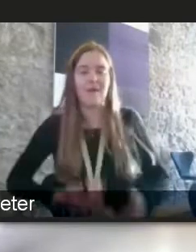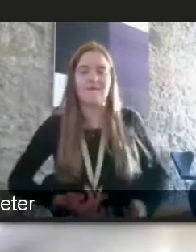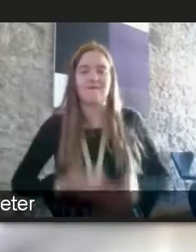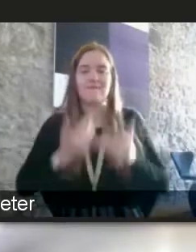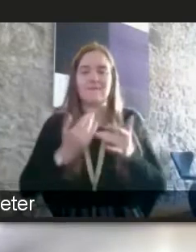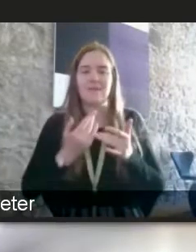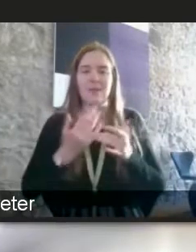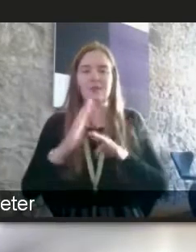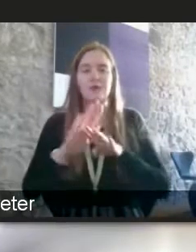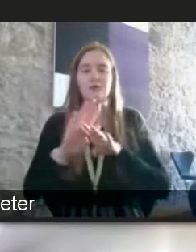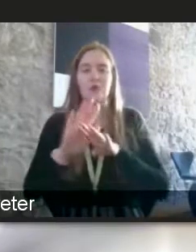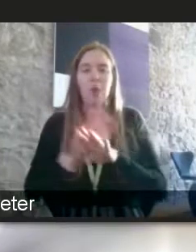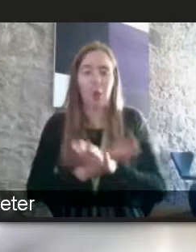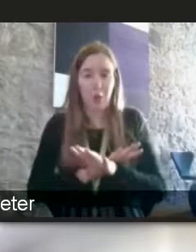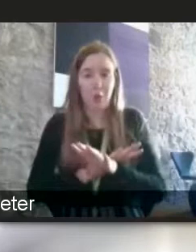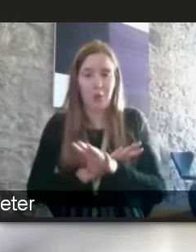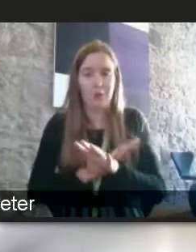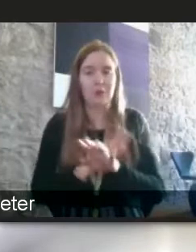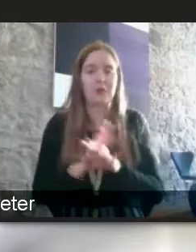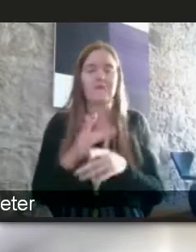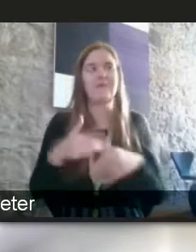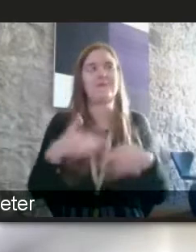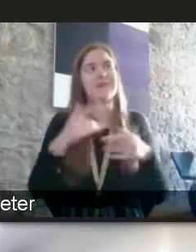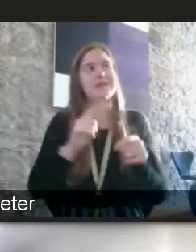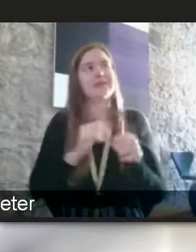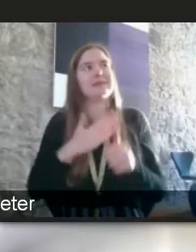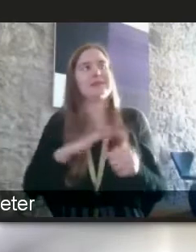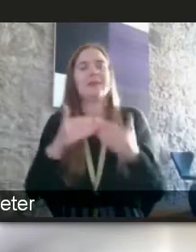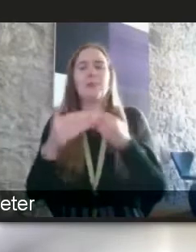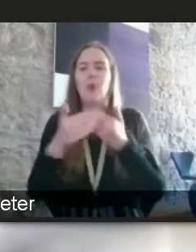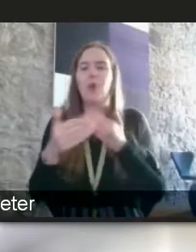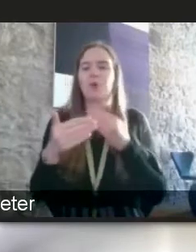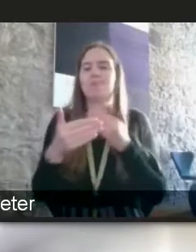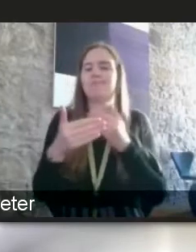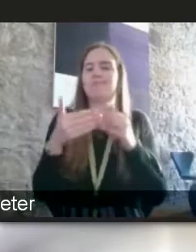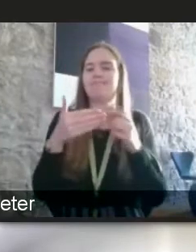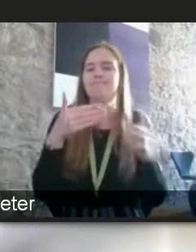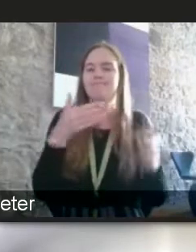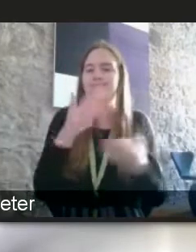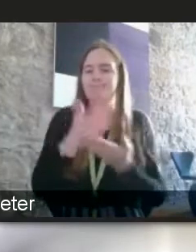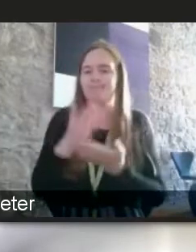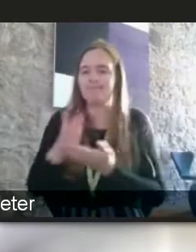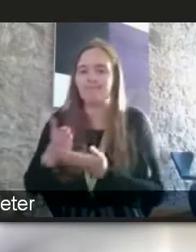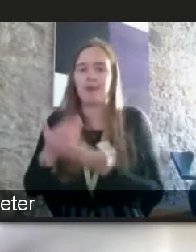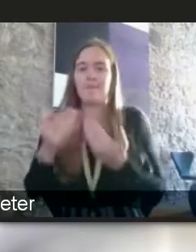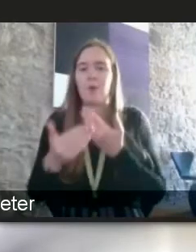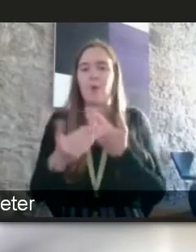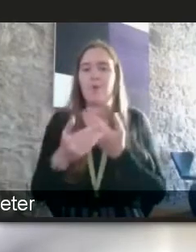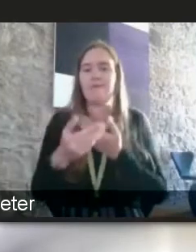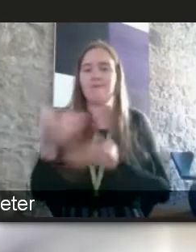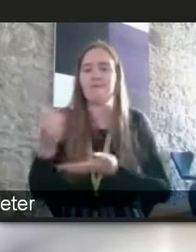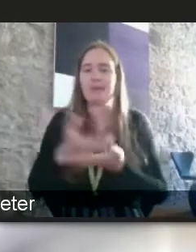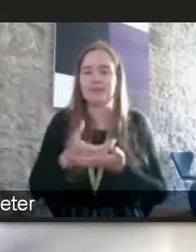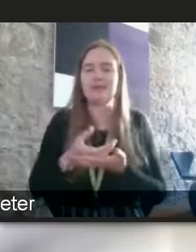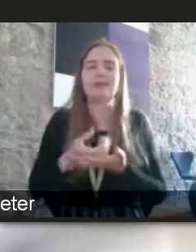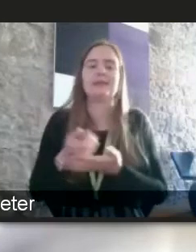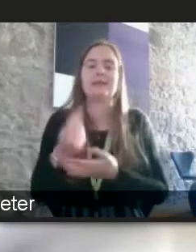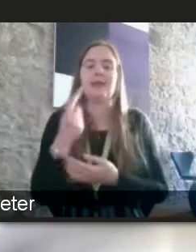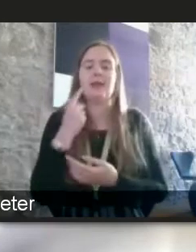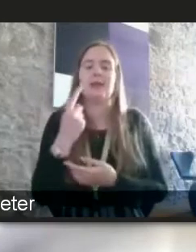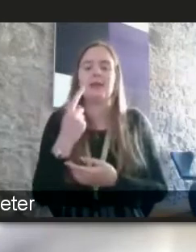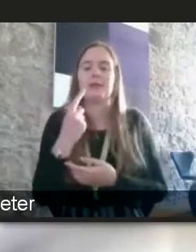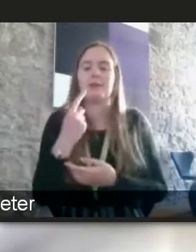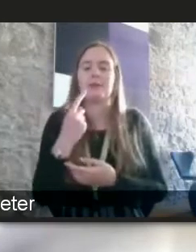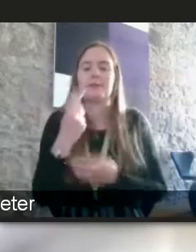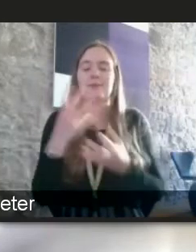slow and i think you know there needs to be greater emphasis and more investment as i said earlier and i think the big thing is